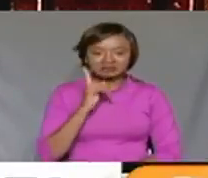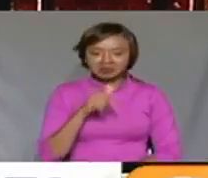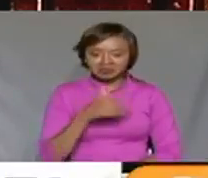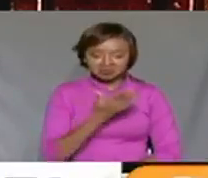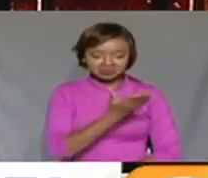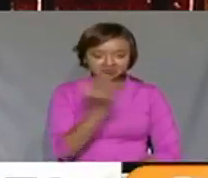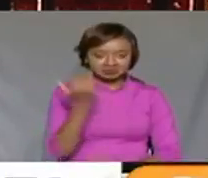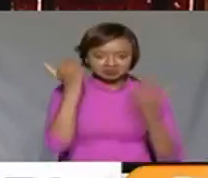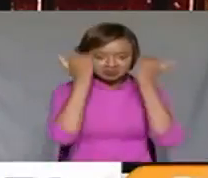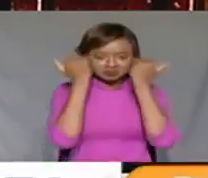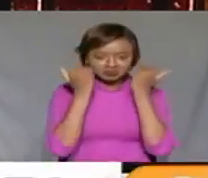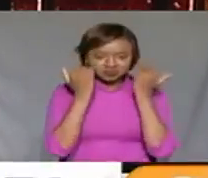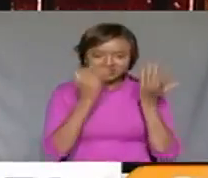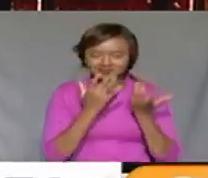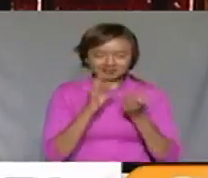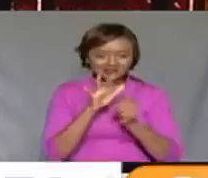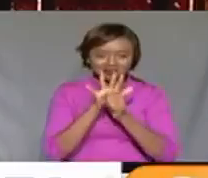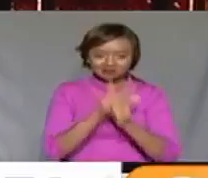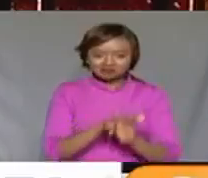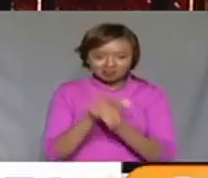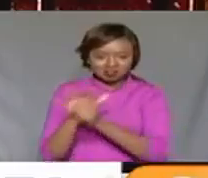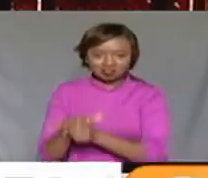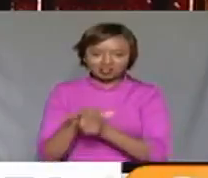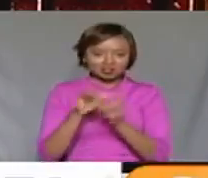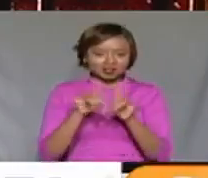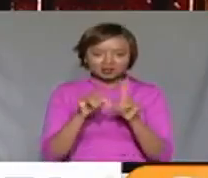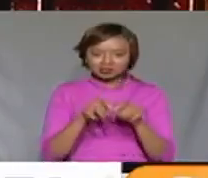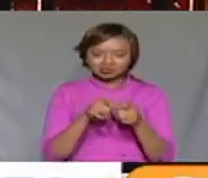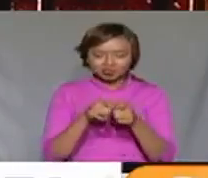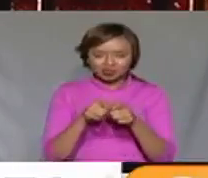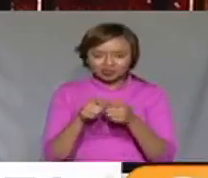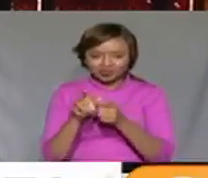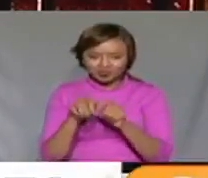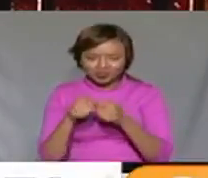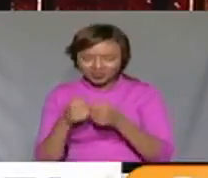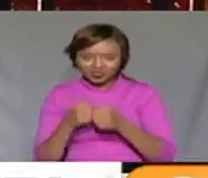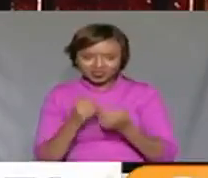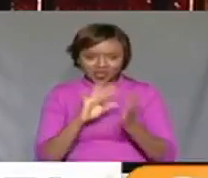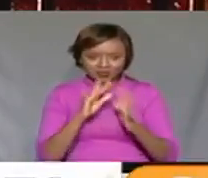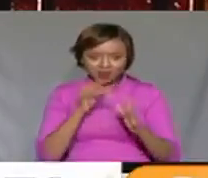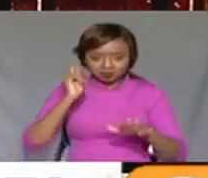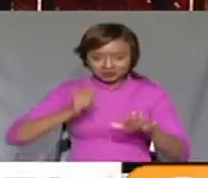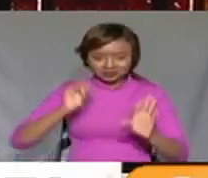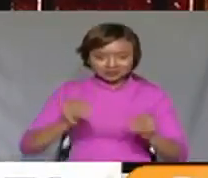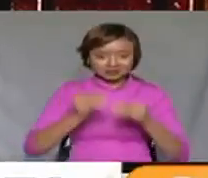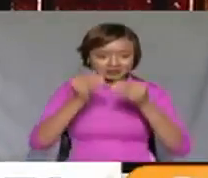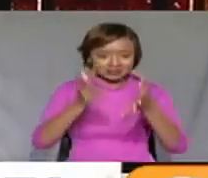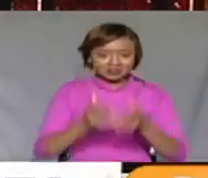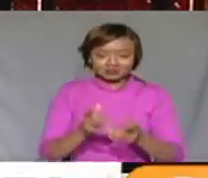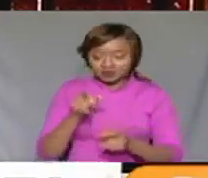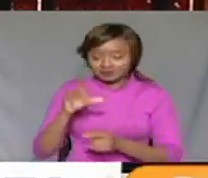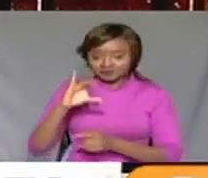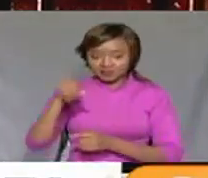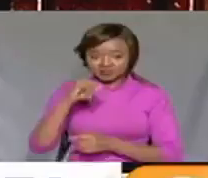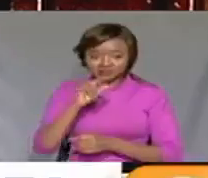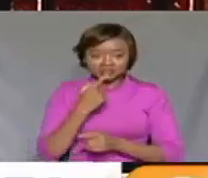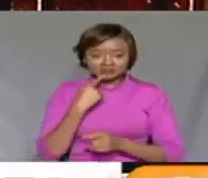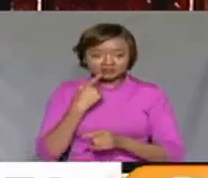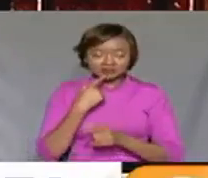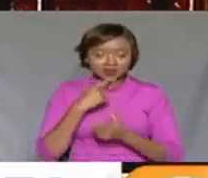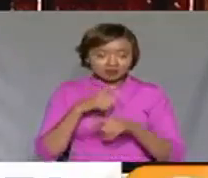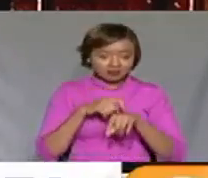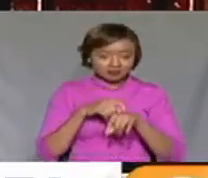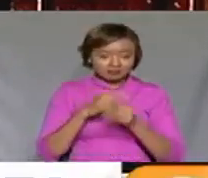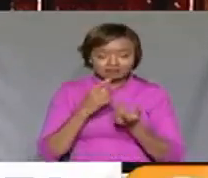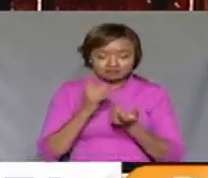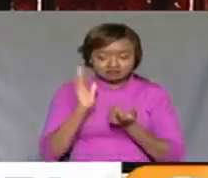sabotaging delivery of justice as the country tackles the COVID-19 pandemic. Maraga, in a memo addressed to all members of the